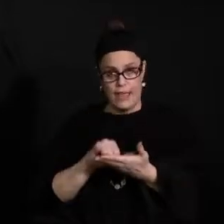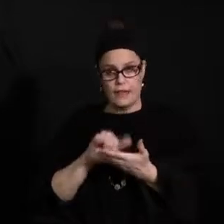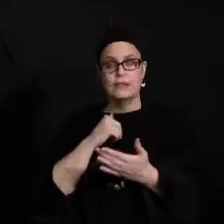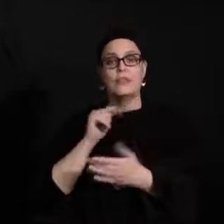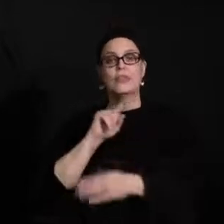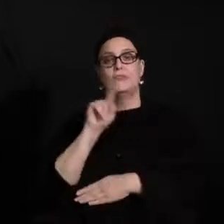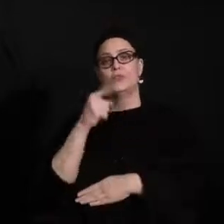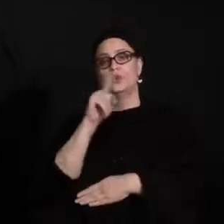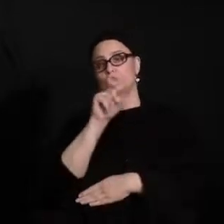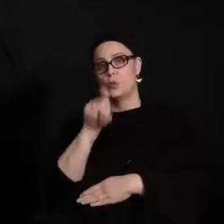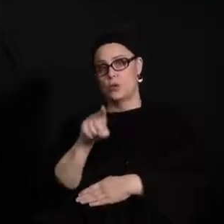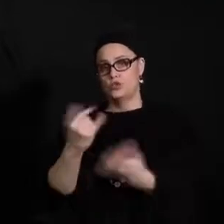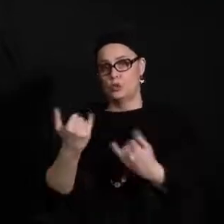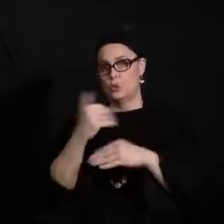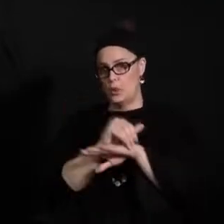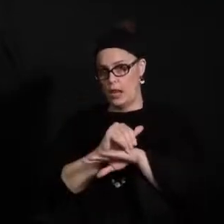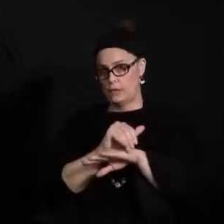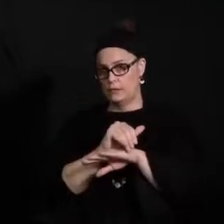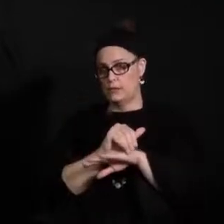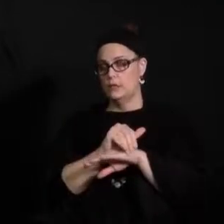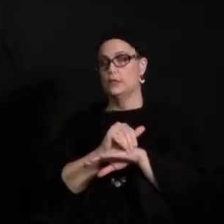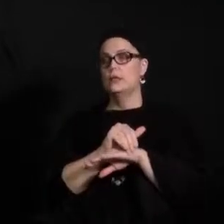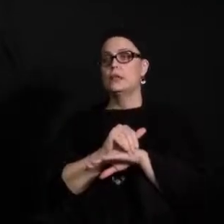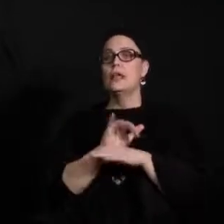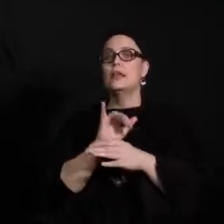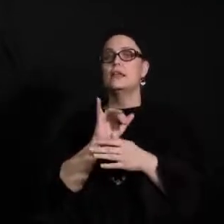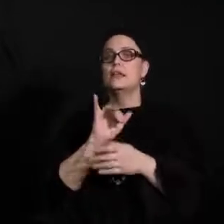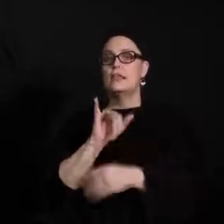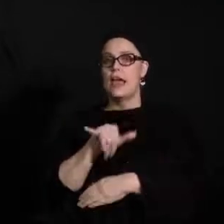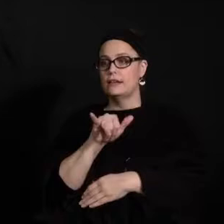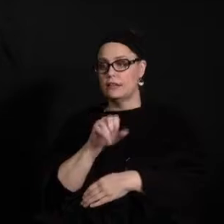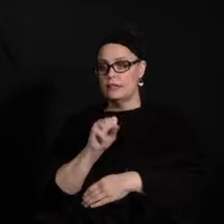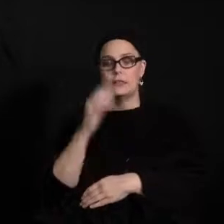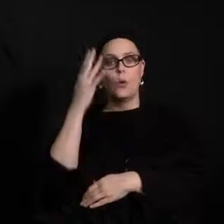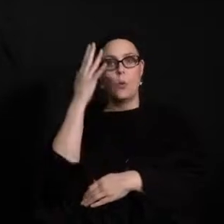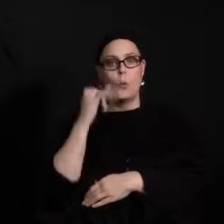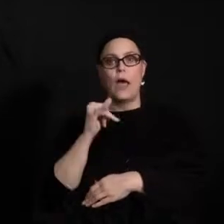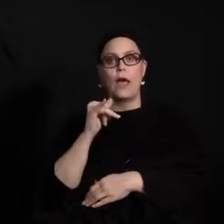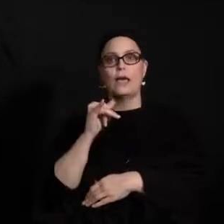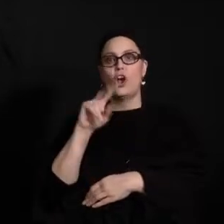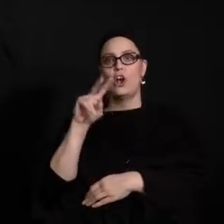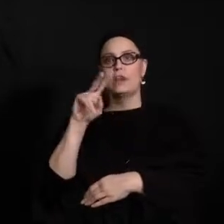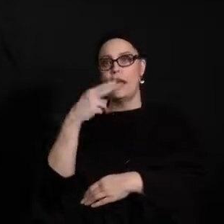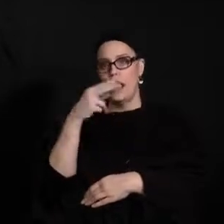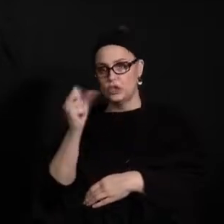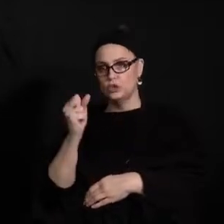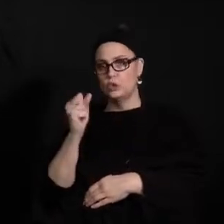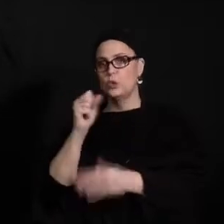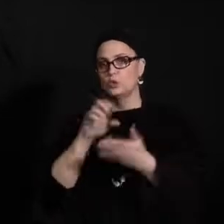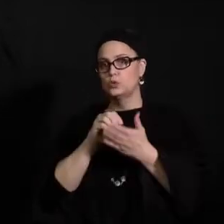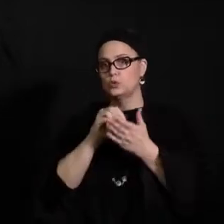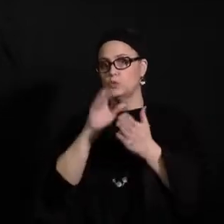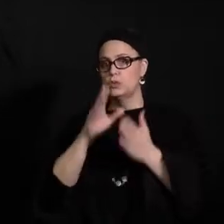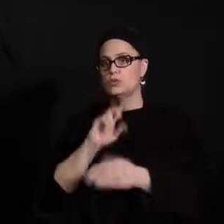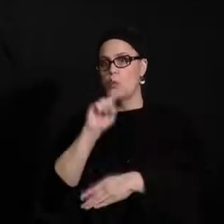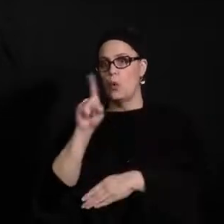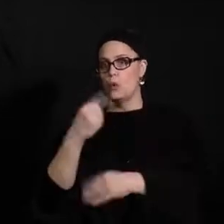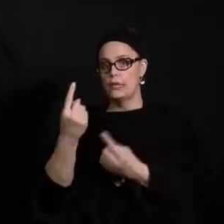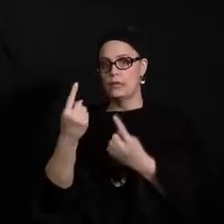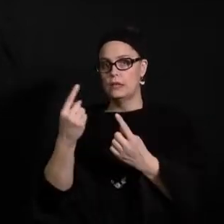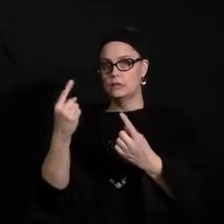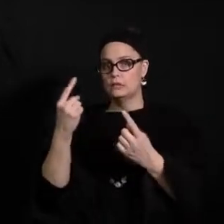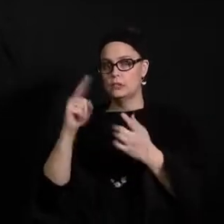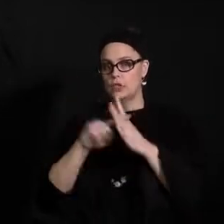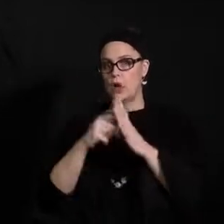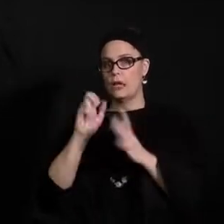first question of the night. And that question is, why are secondary students only coming back for four and a half hours a